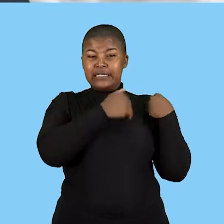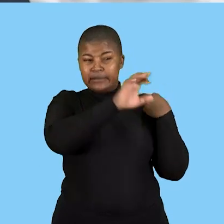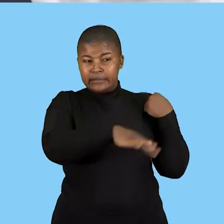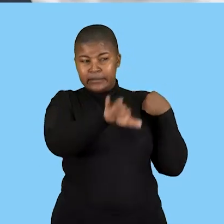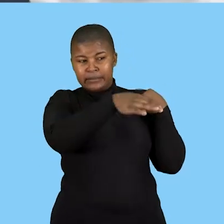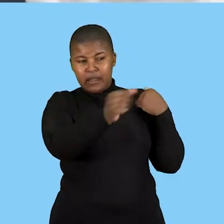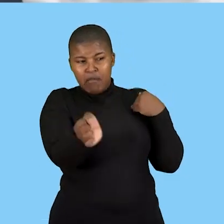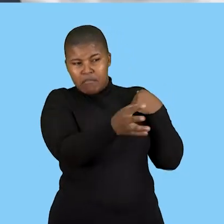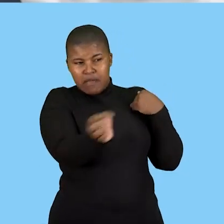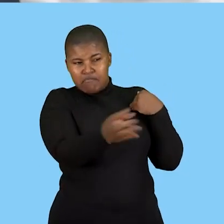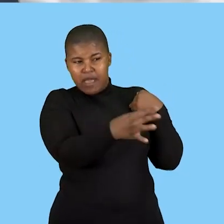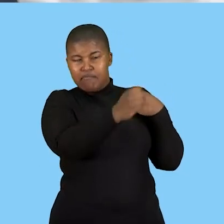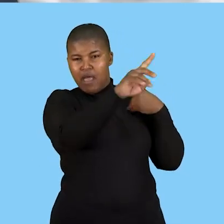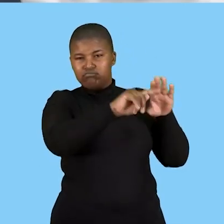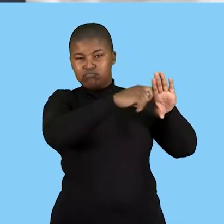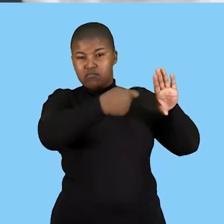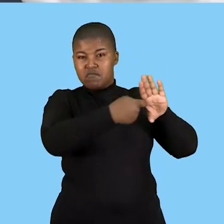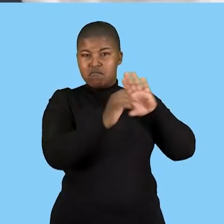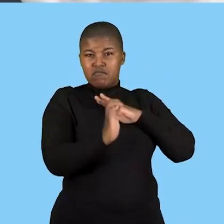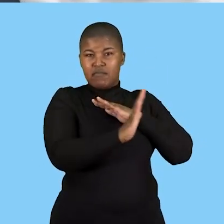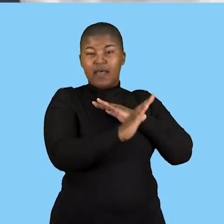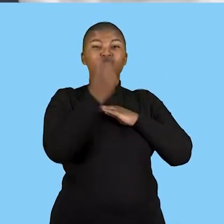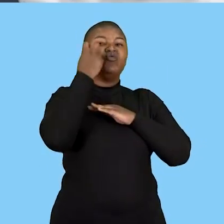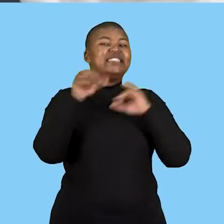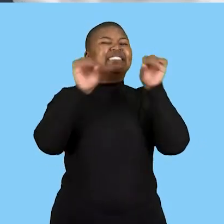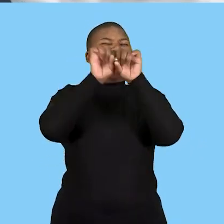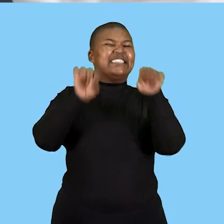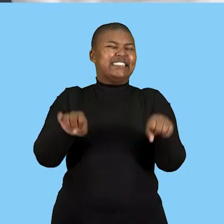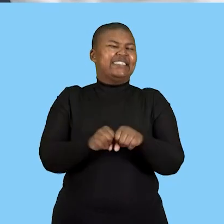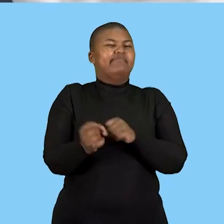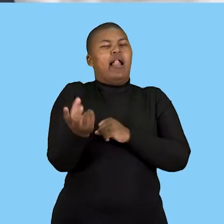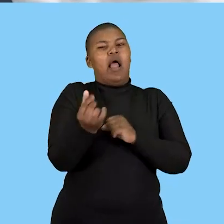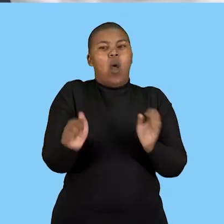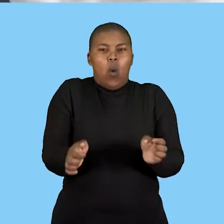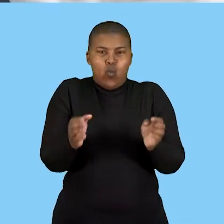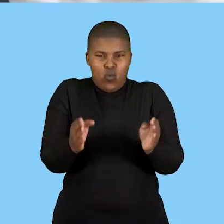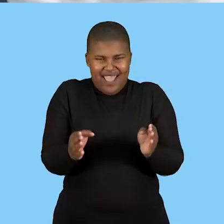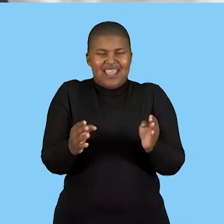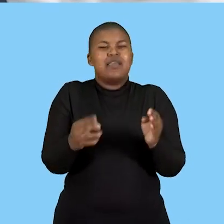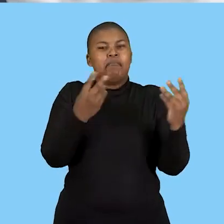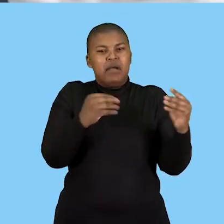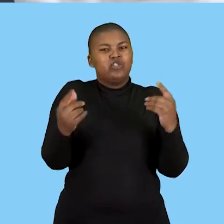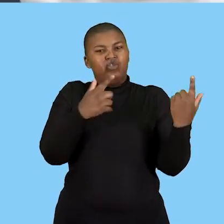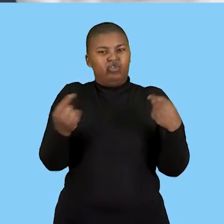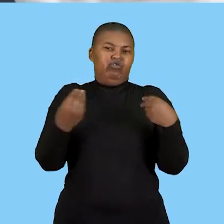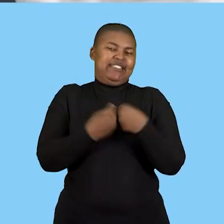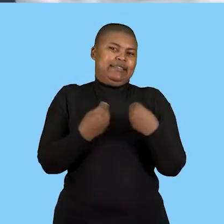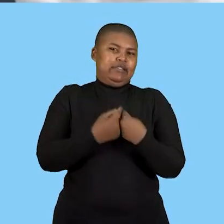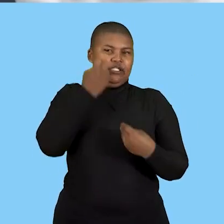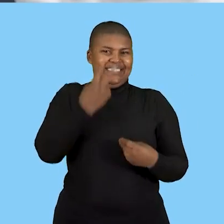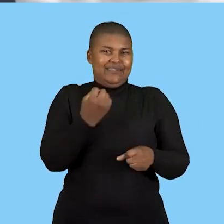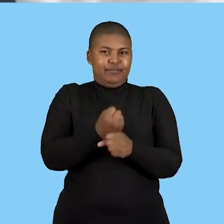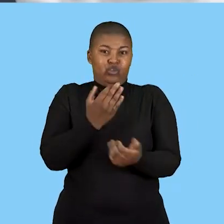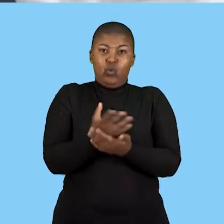place hence we are talking about a system which is a way the business would be doing things so it should be done in a way that it allows